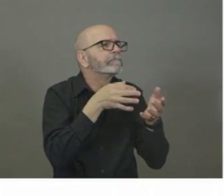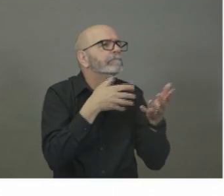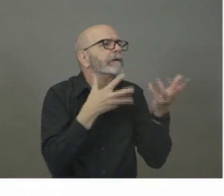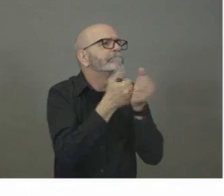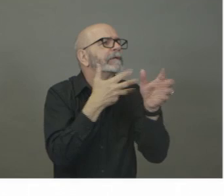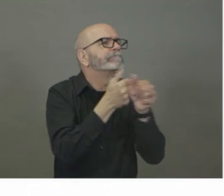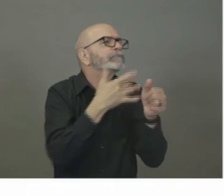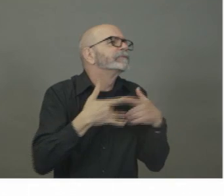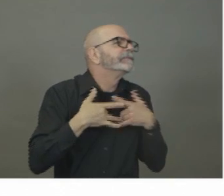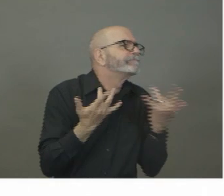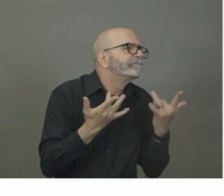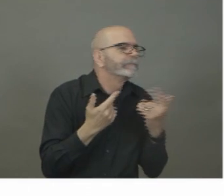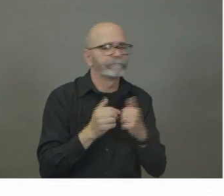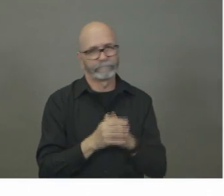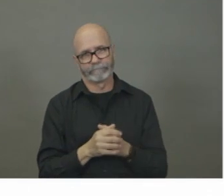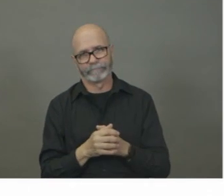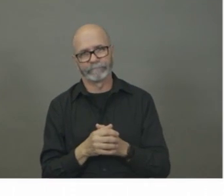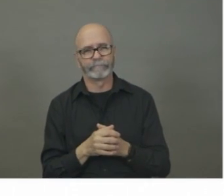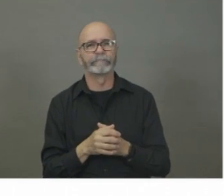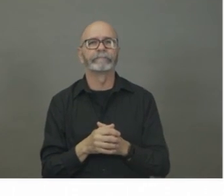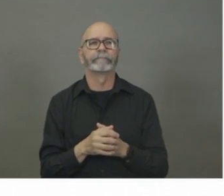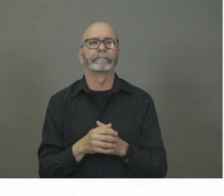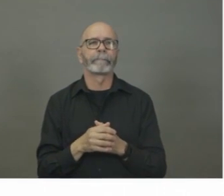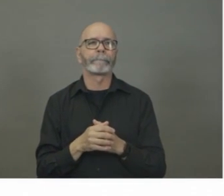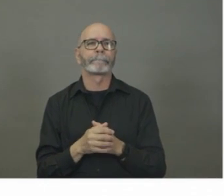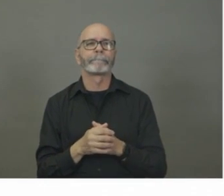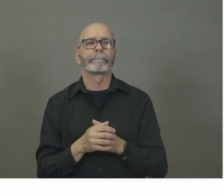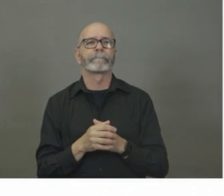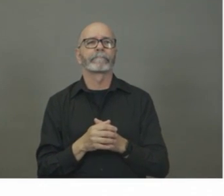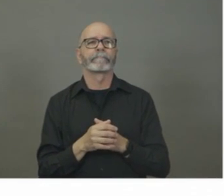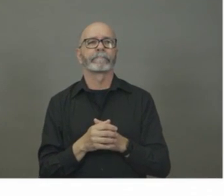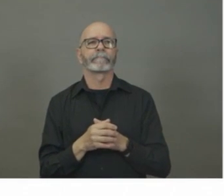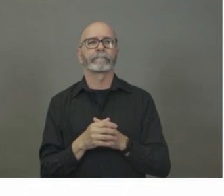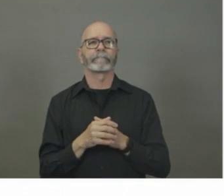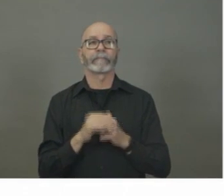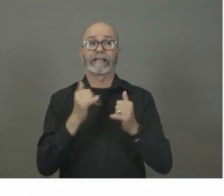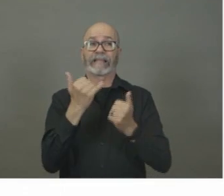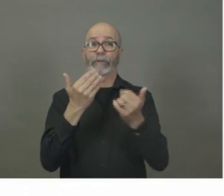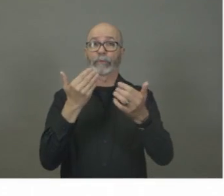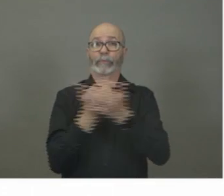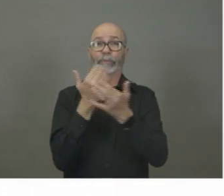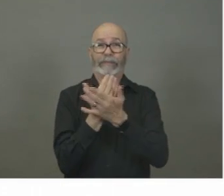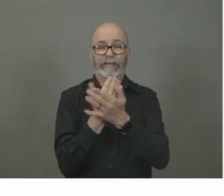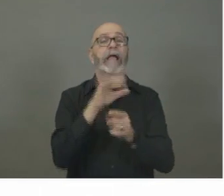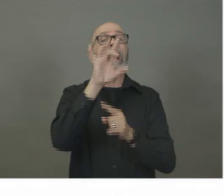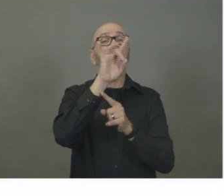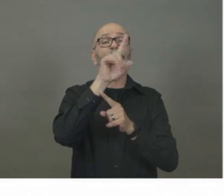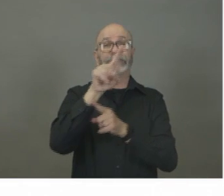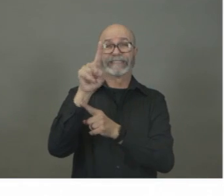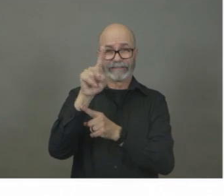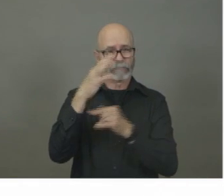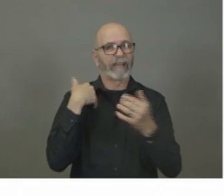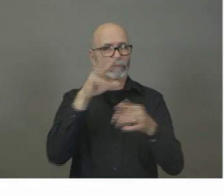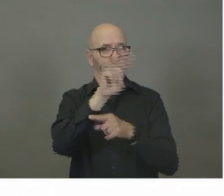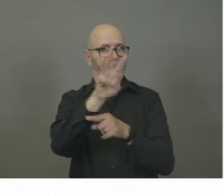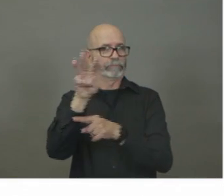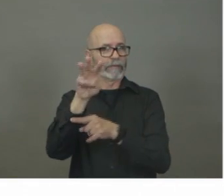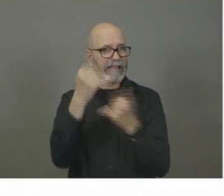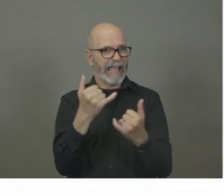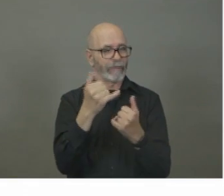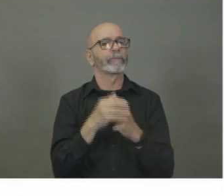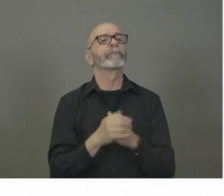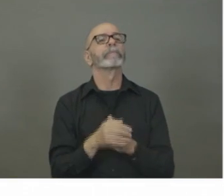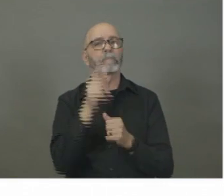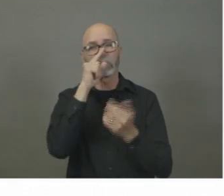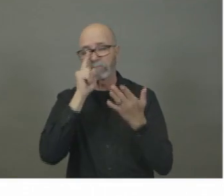-assessment tool on the 8-1-1 website where people can answer a few questions to determine if they should call 8-1